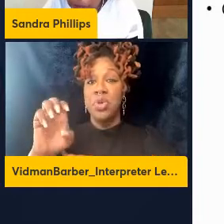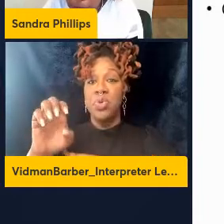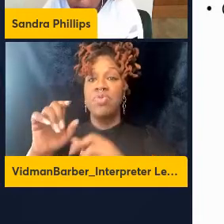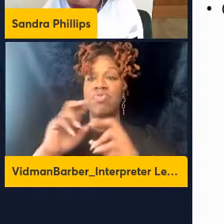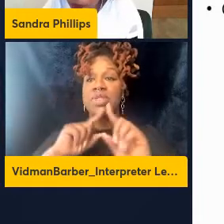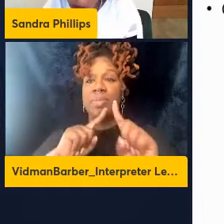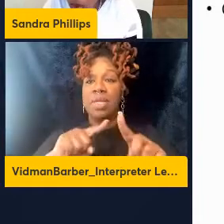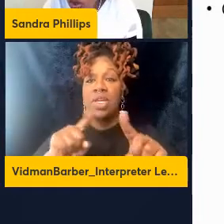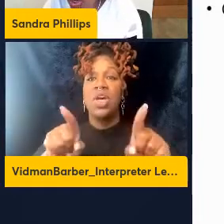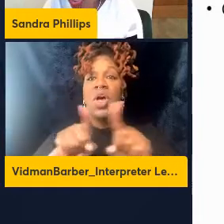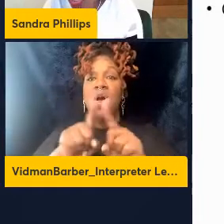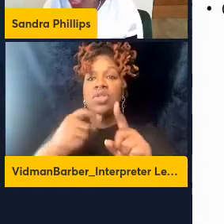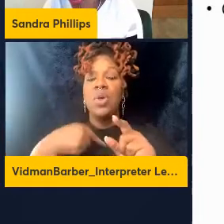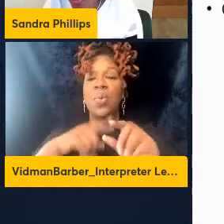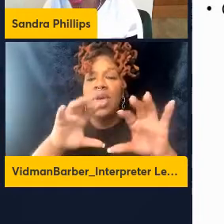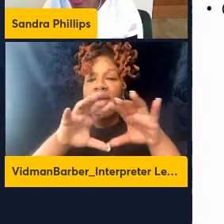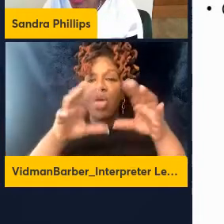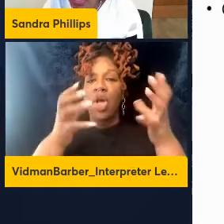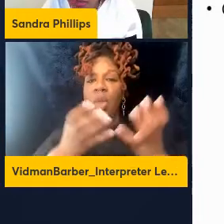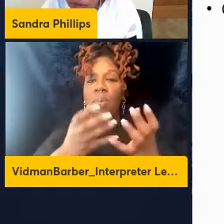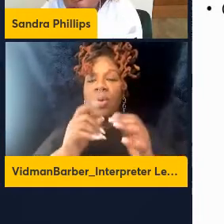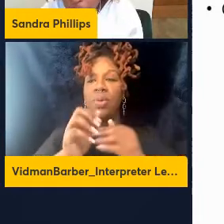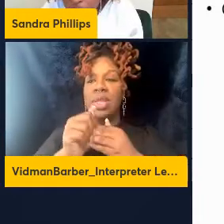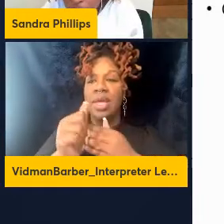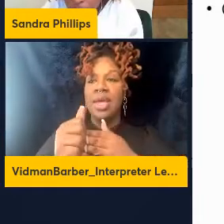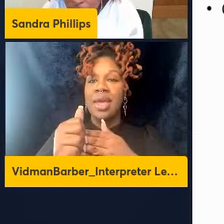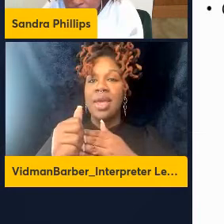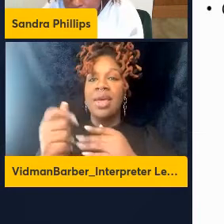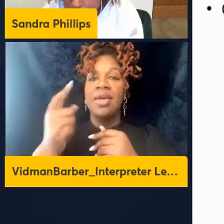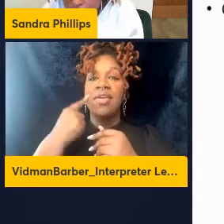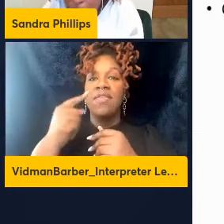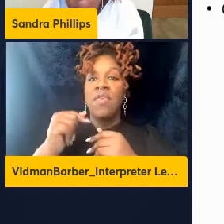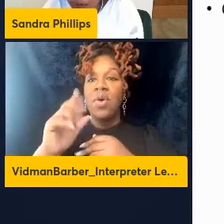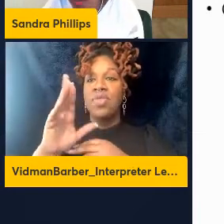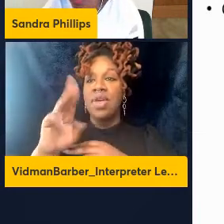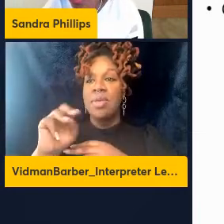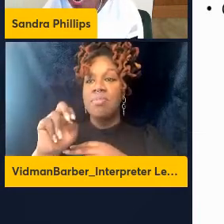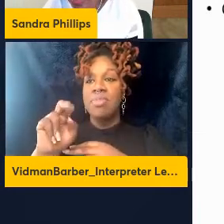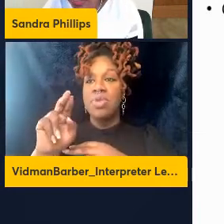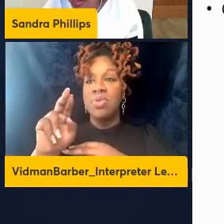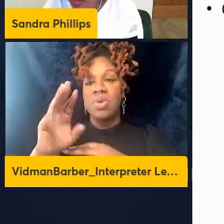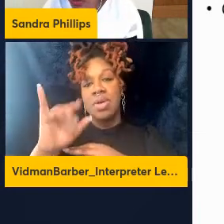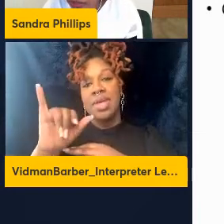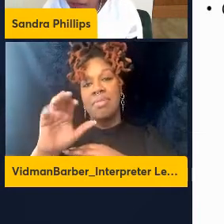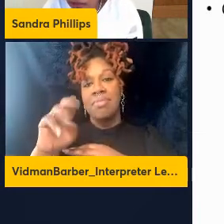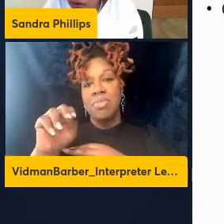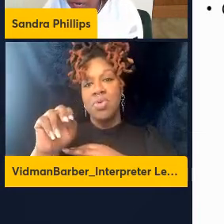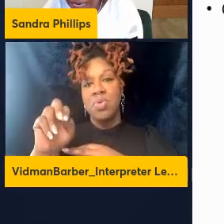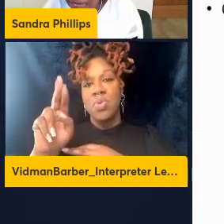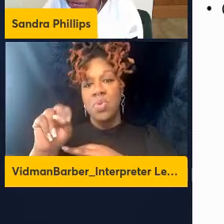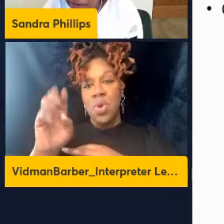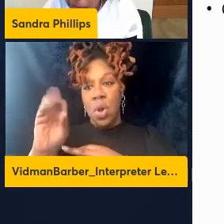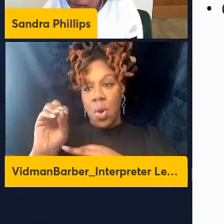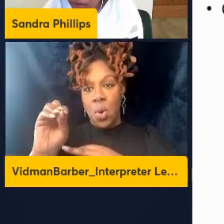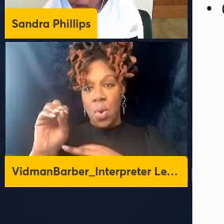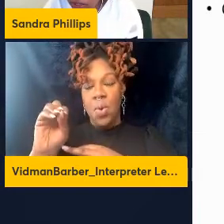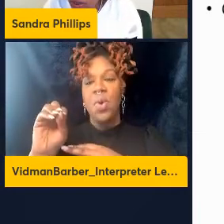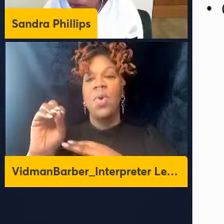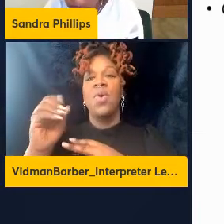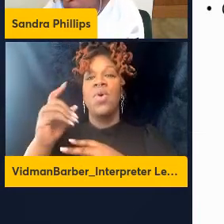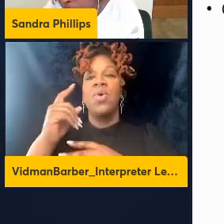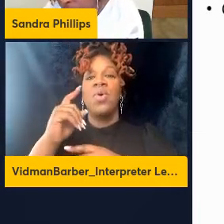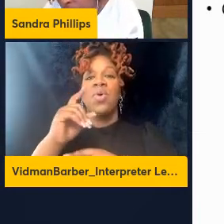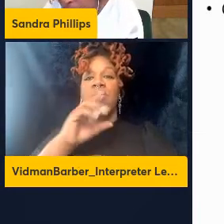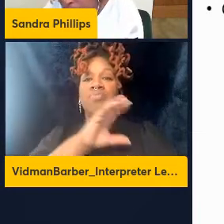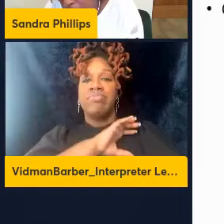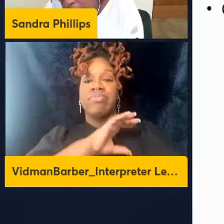global lead for the immunosurveillance of nivolumab as a treatment for HCC. This was